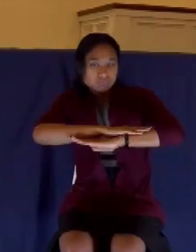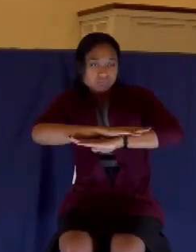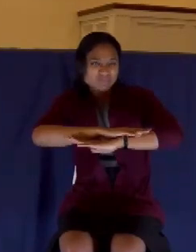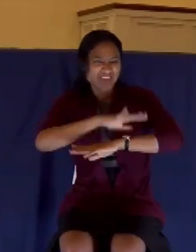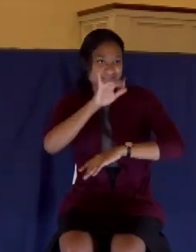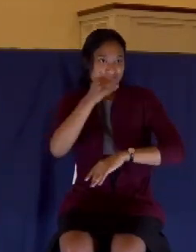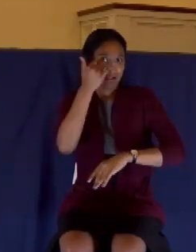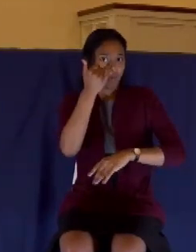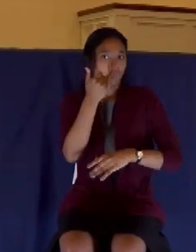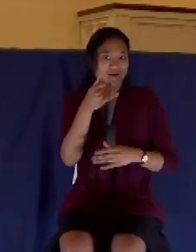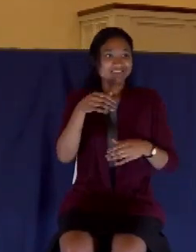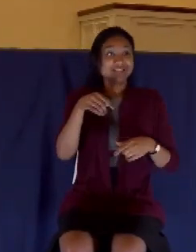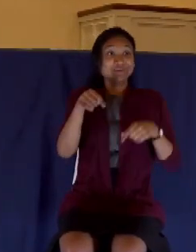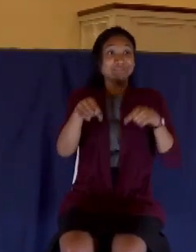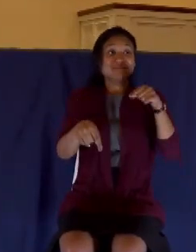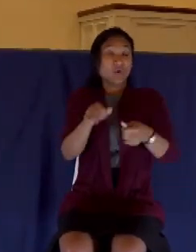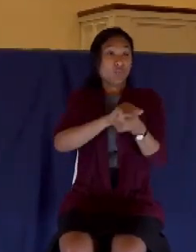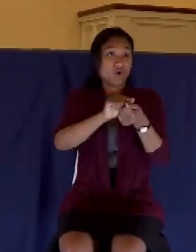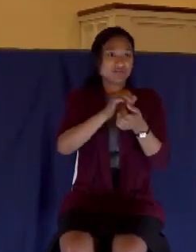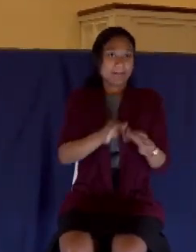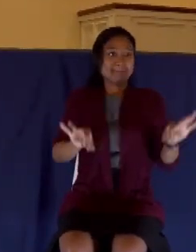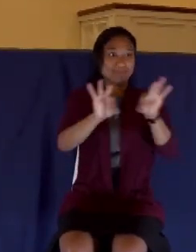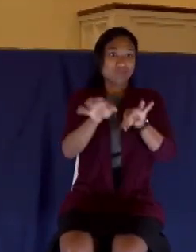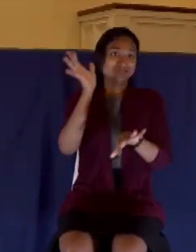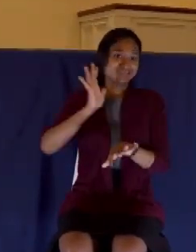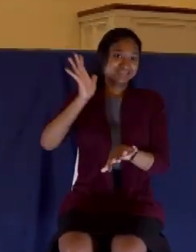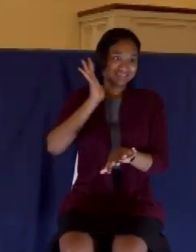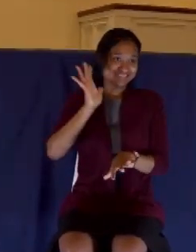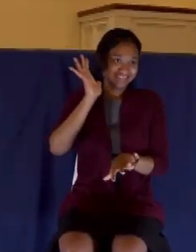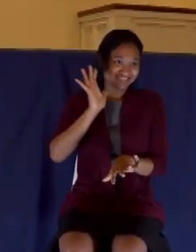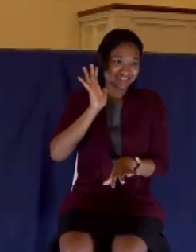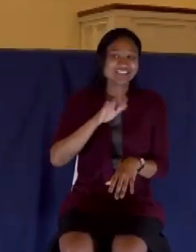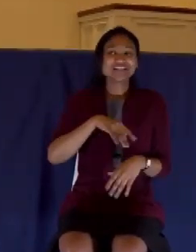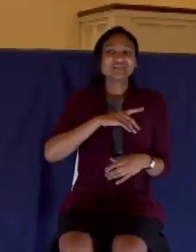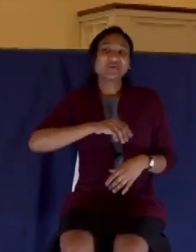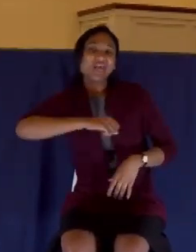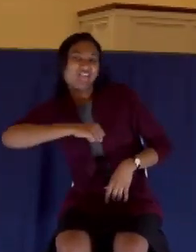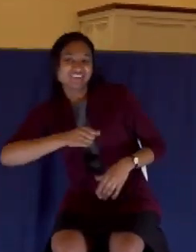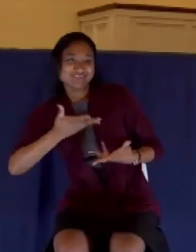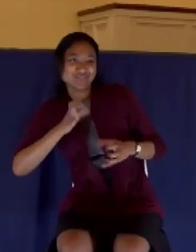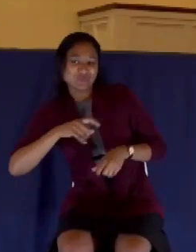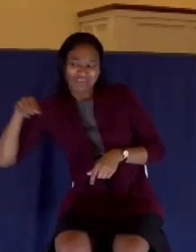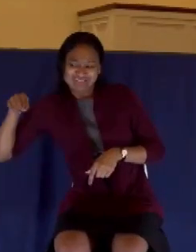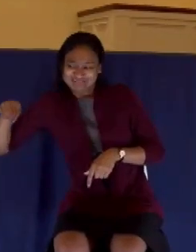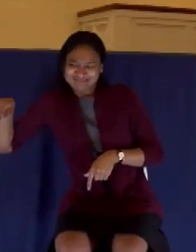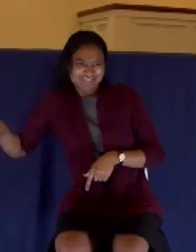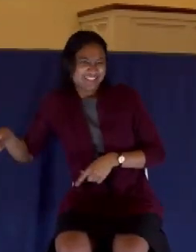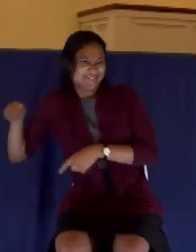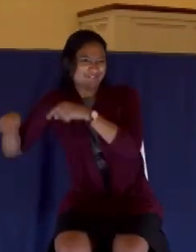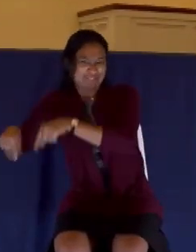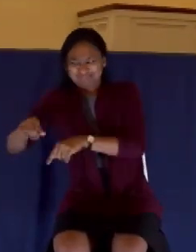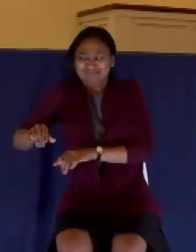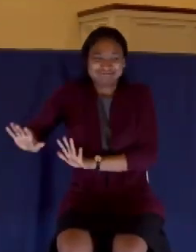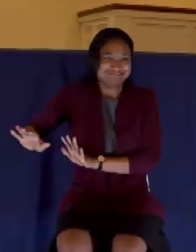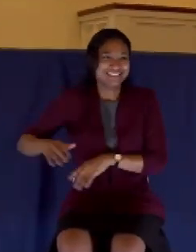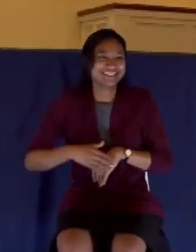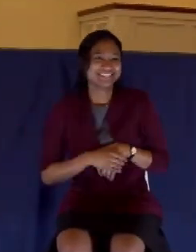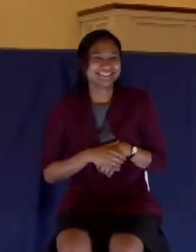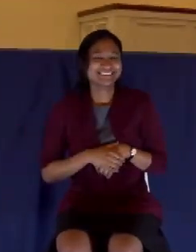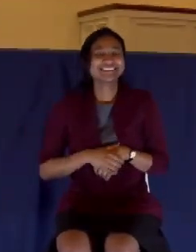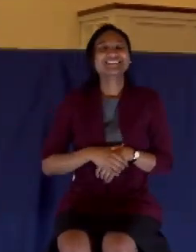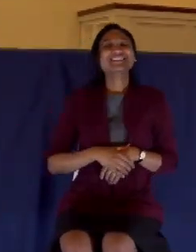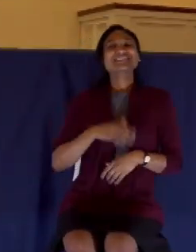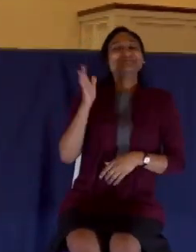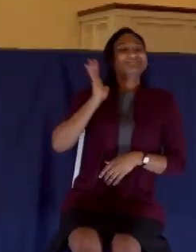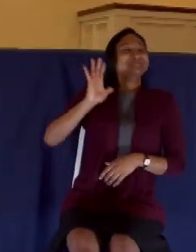so vital for guests. When you recline, you didn't want to recline into someone's dirty feet that was next to you, right? So when a person was